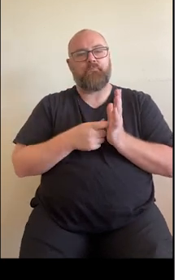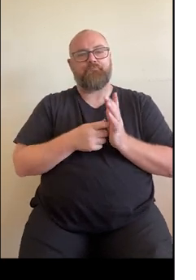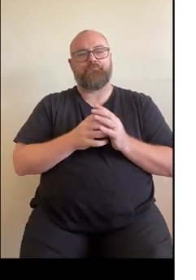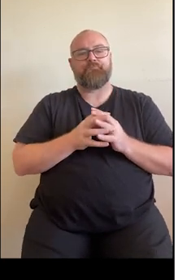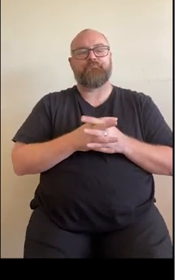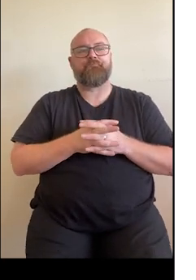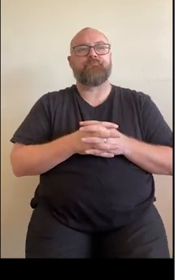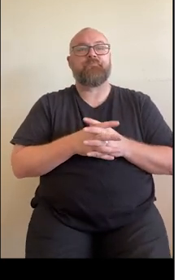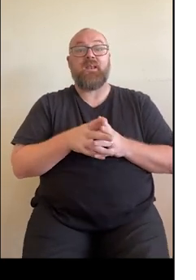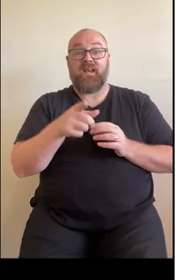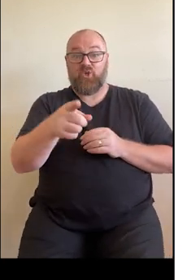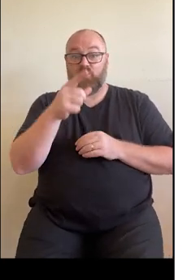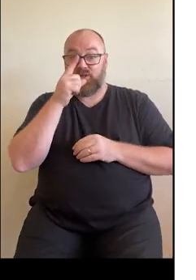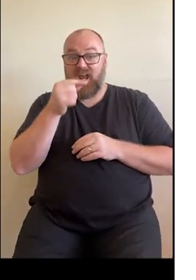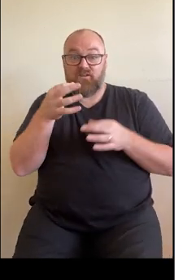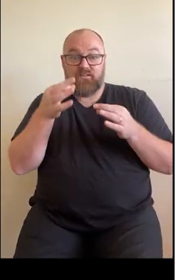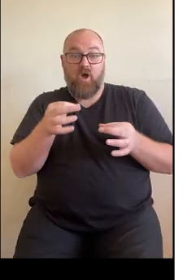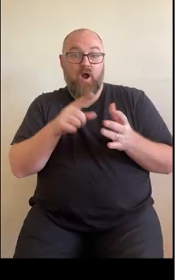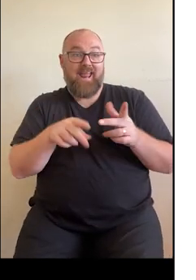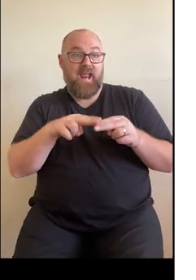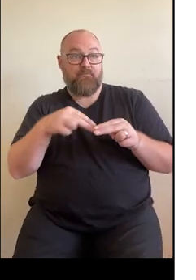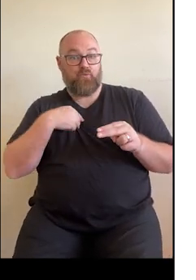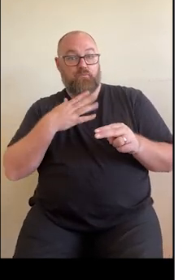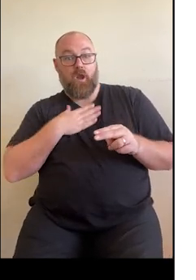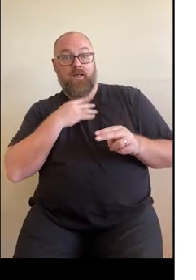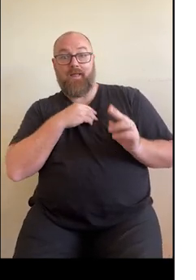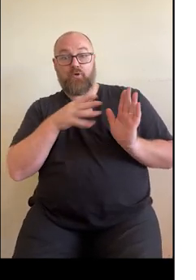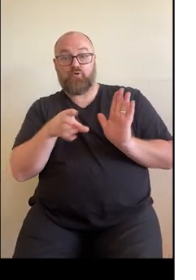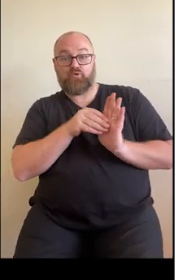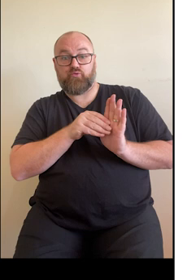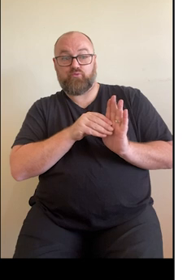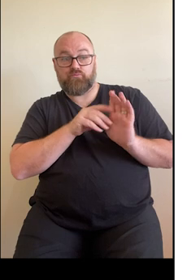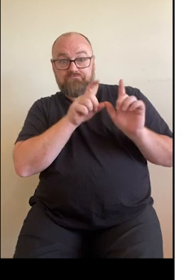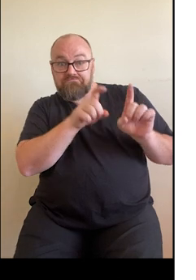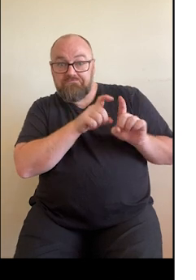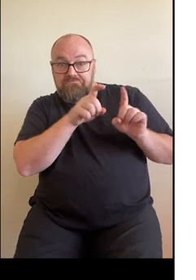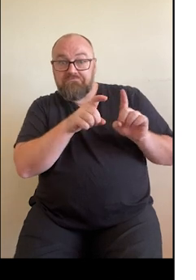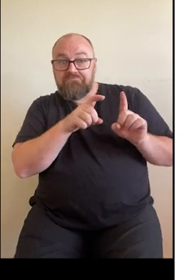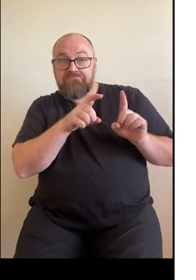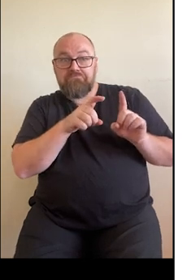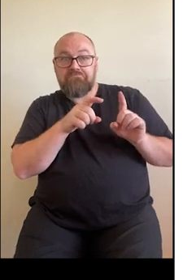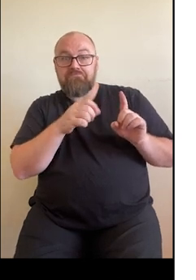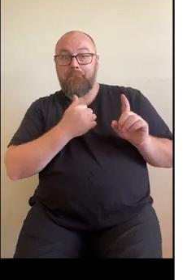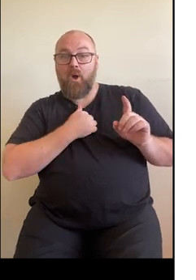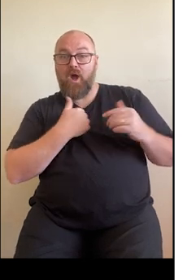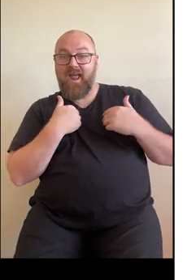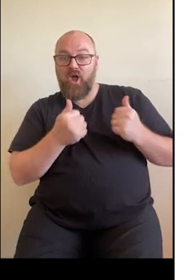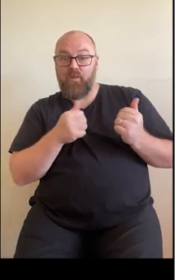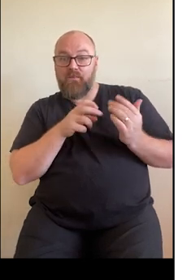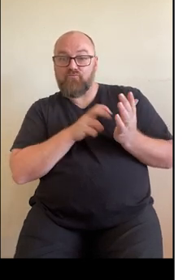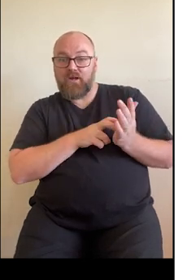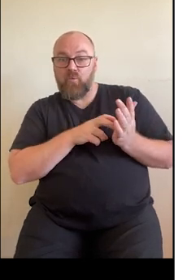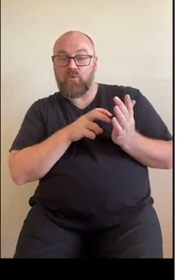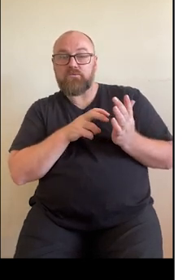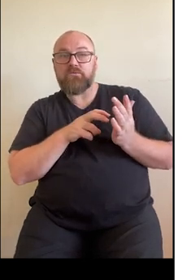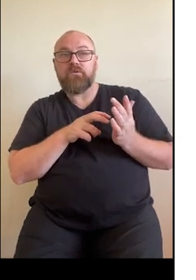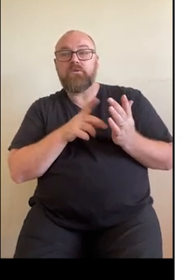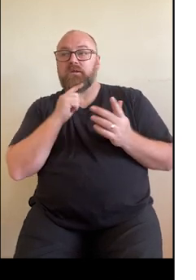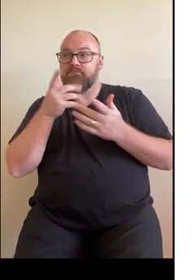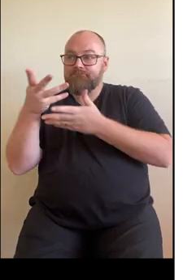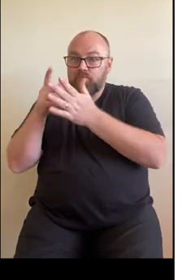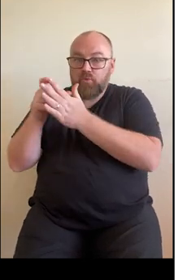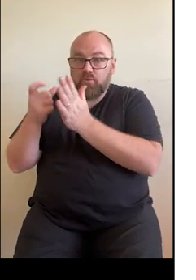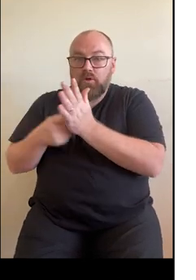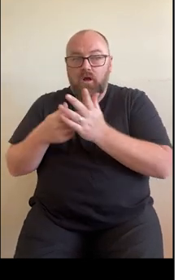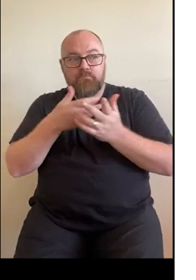And you can decide whether you'd like this pathology report uploaded to My Health Record by speaking with your healthcare provider.